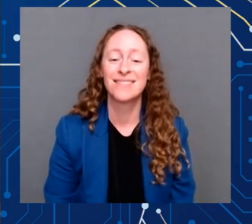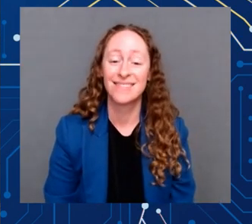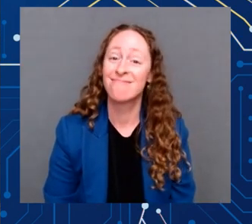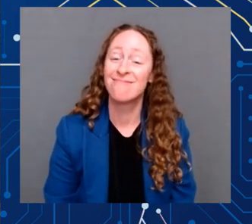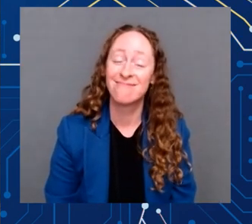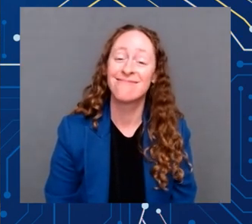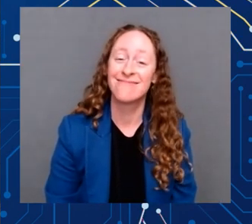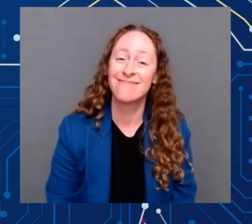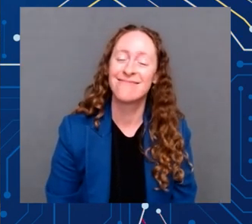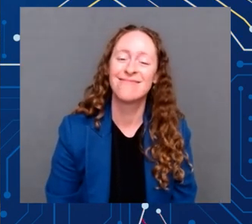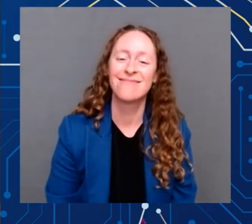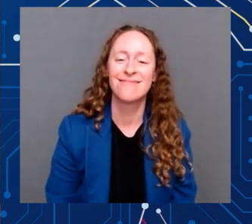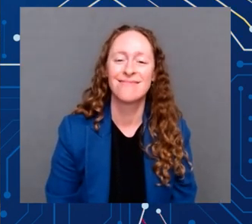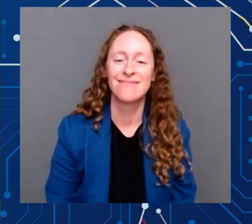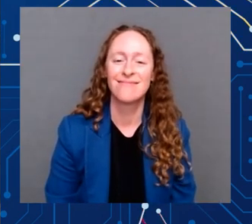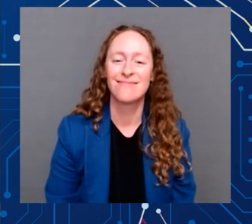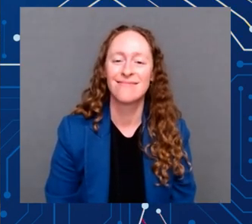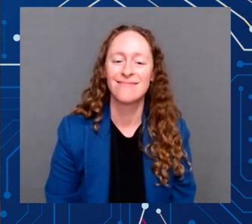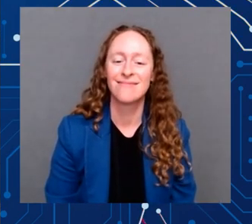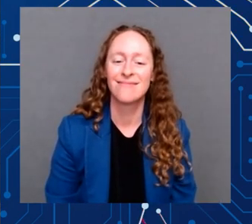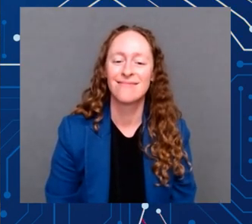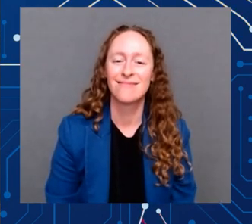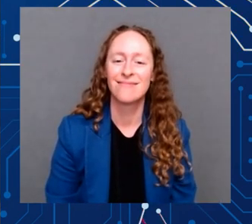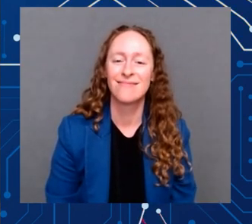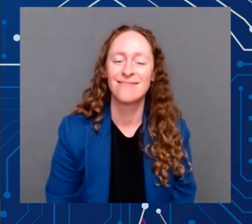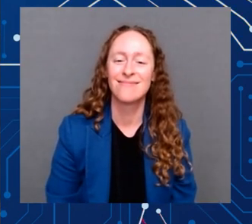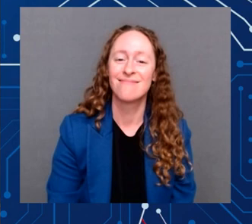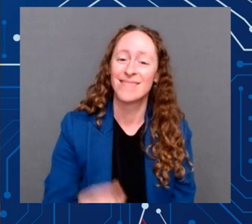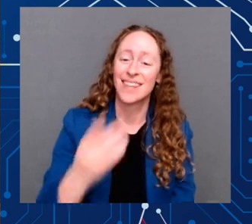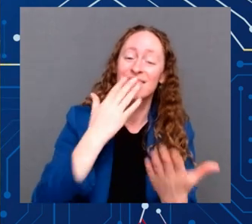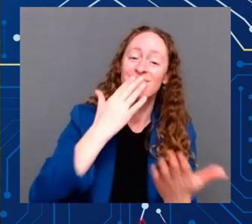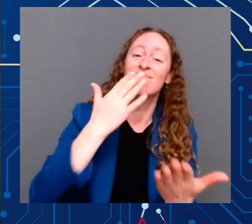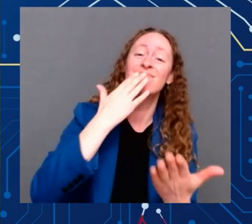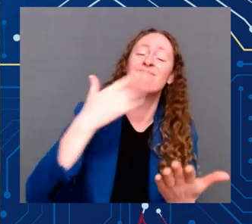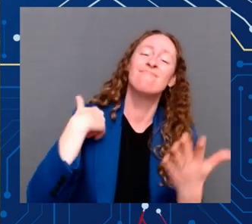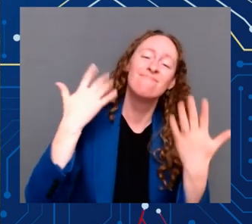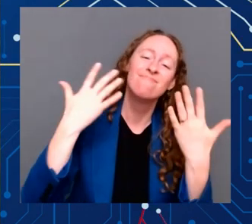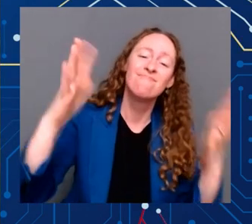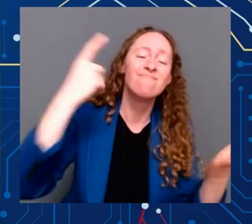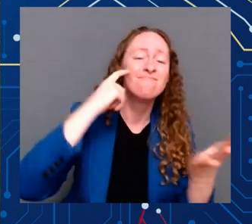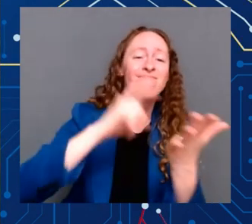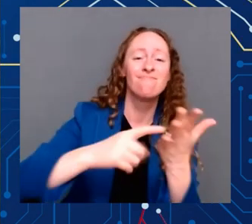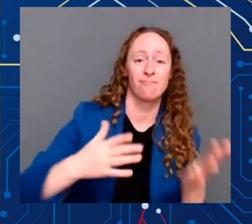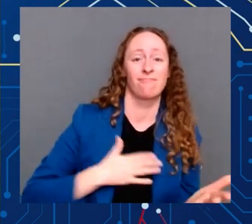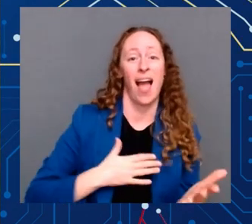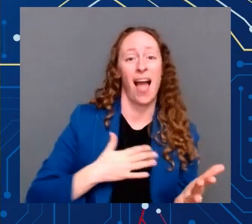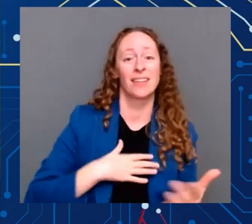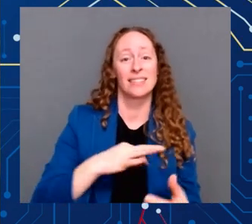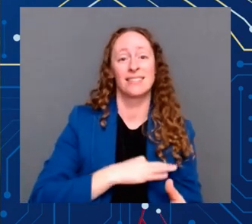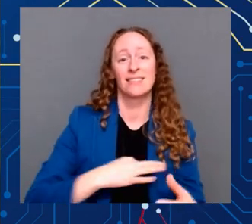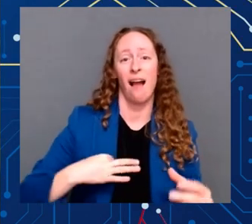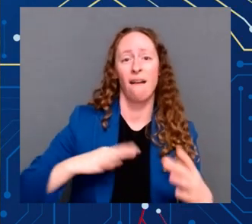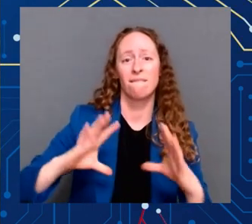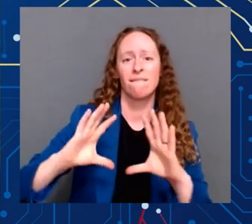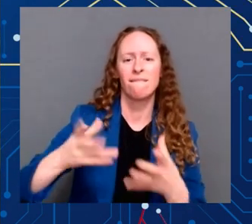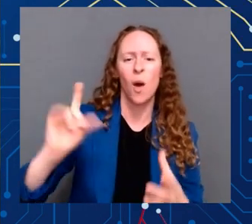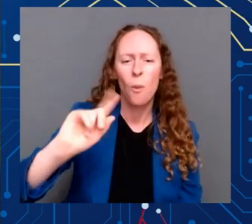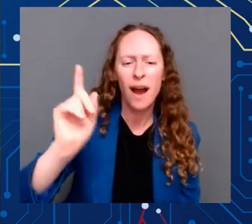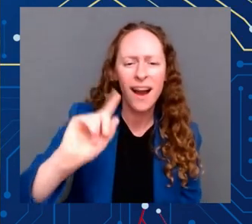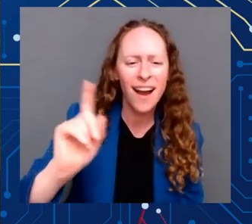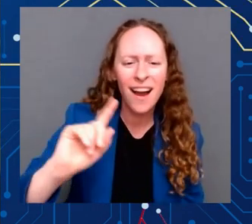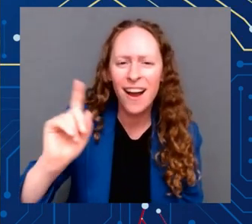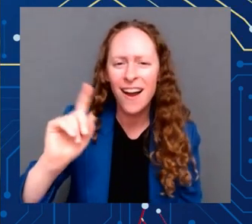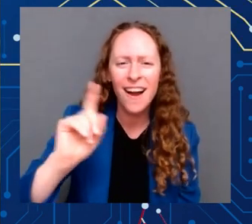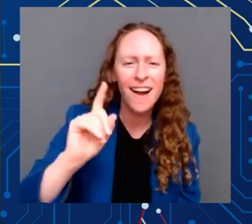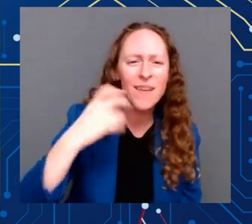hardworking and brilliant. And I couldn't have done it without them. Where are you? Raise your hands, folks, so I can see you. They're